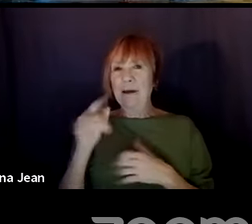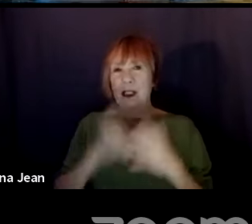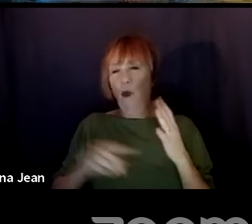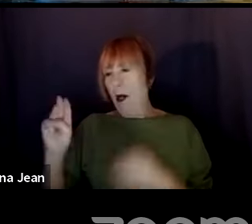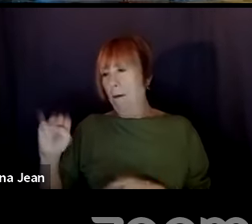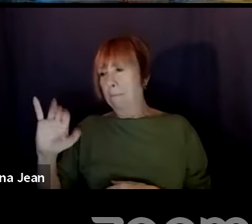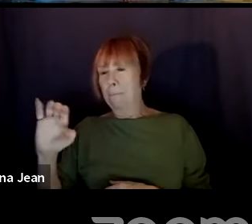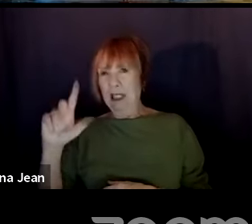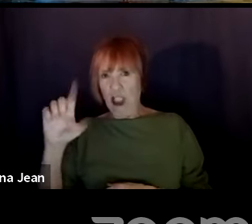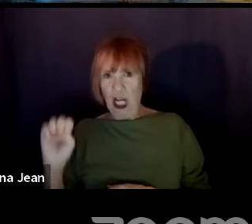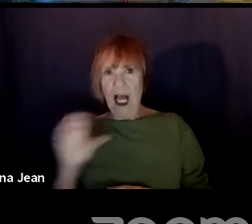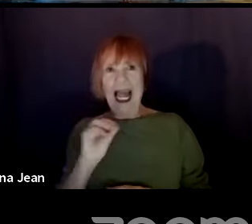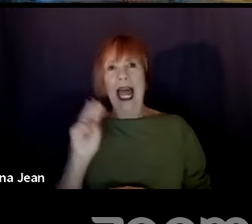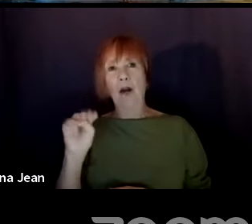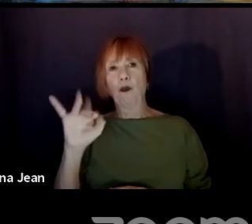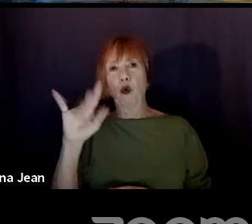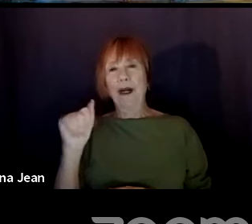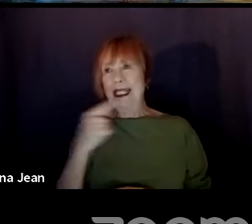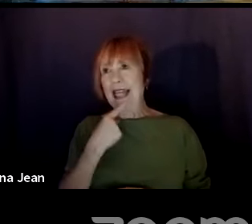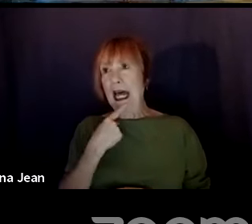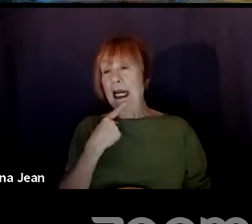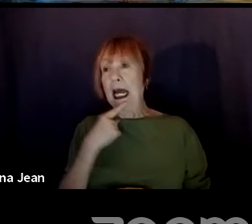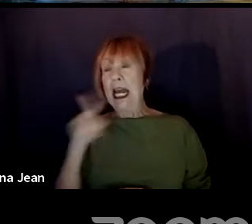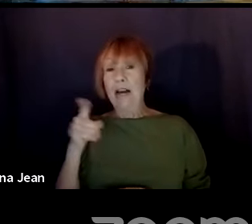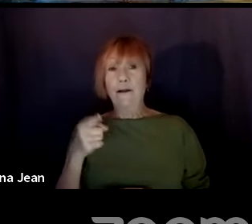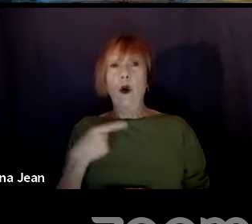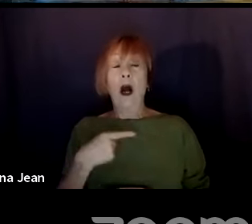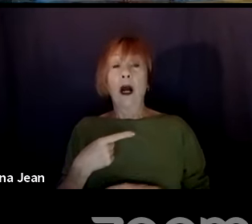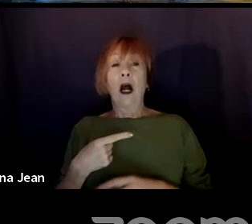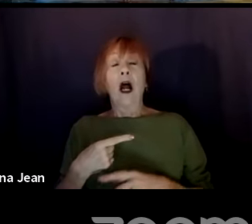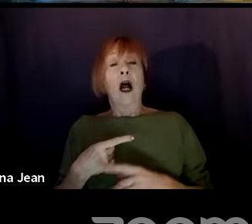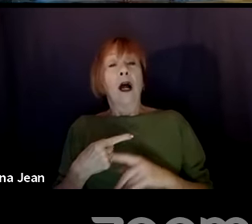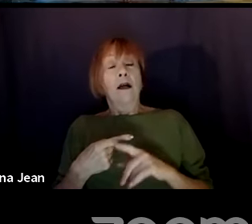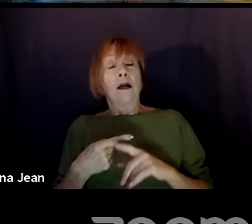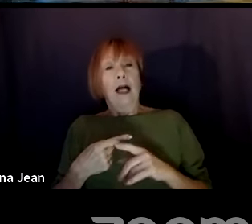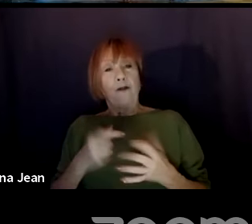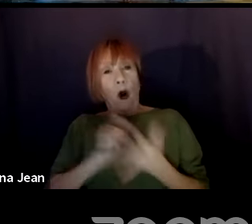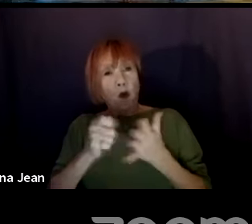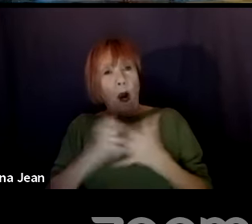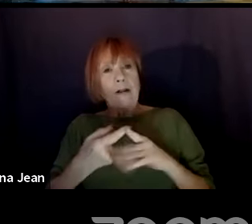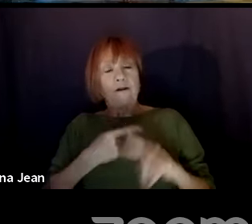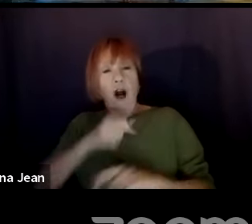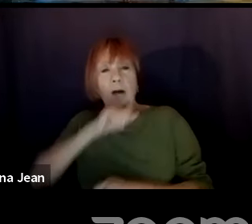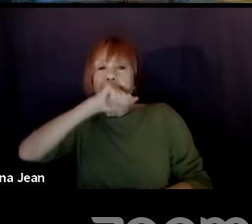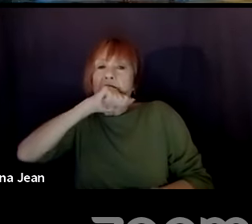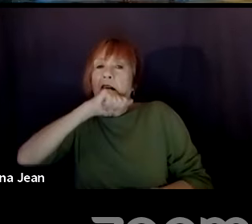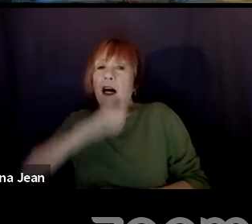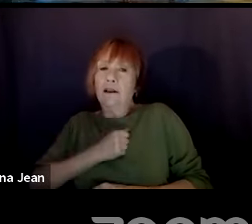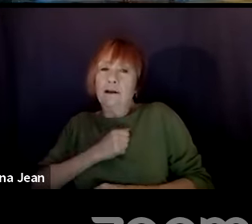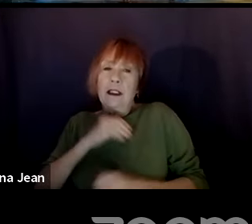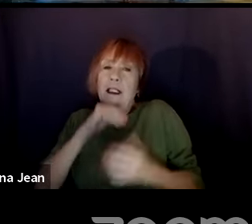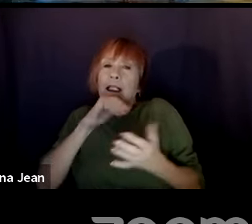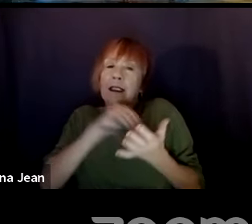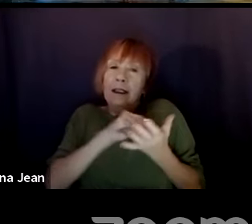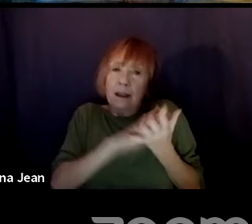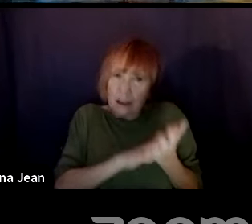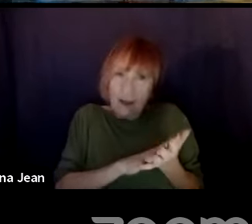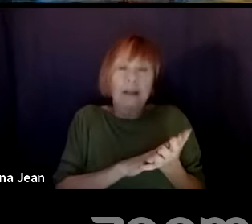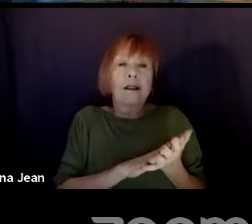Michelle and Maria said, that it's like, if you come from a place of love and you're just putting the character that's in there, in there,